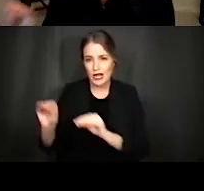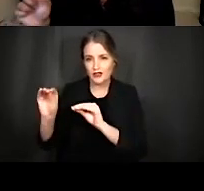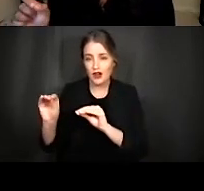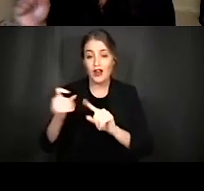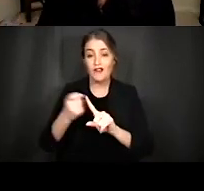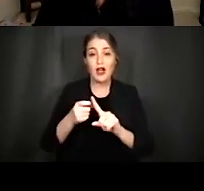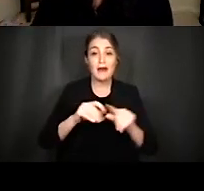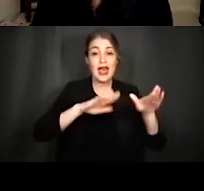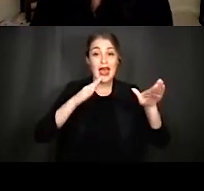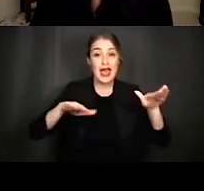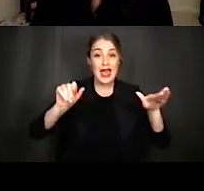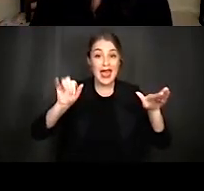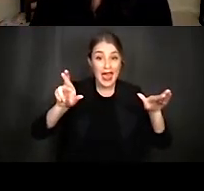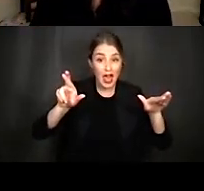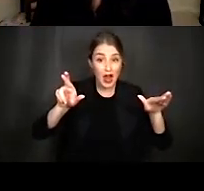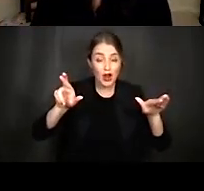fluid through bone.